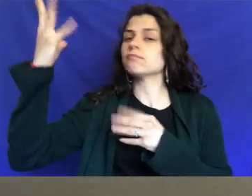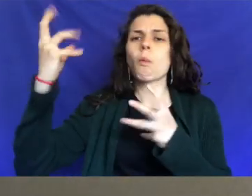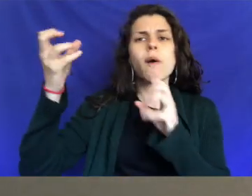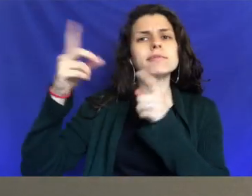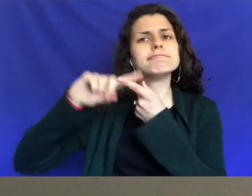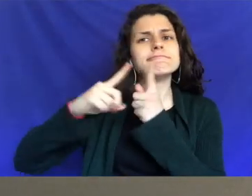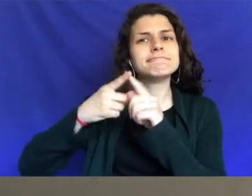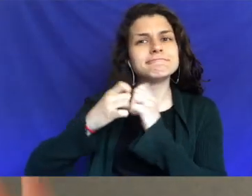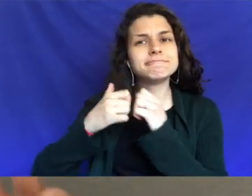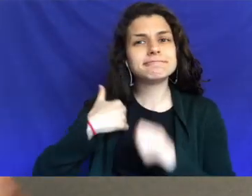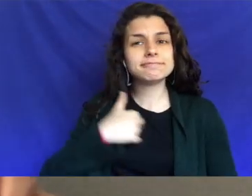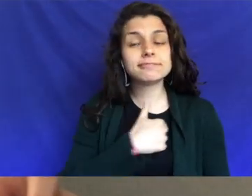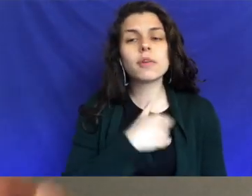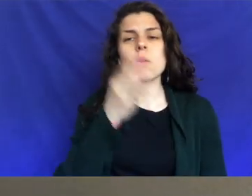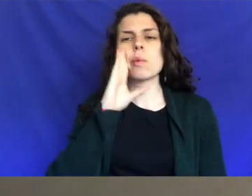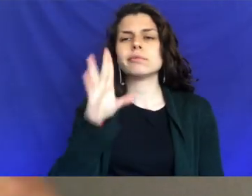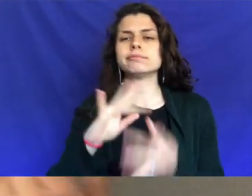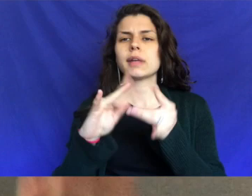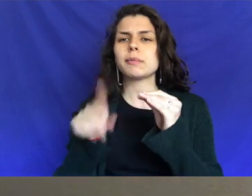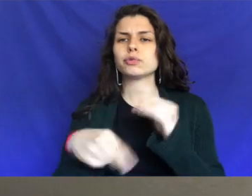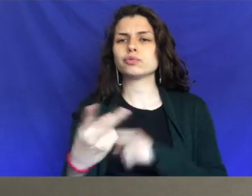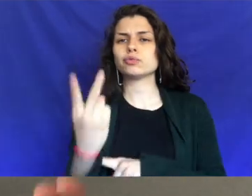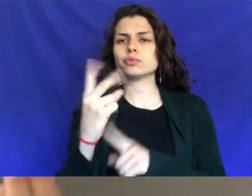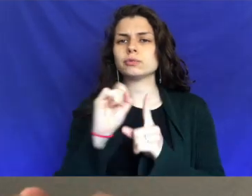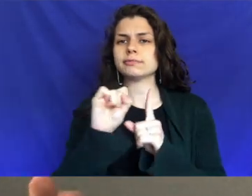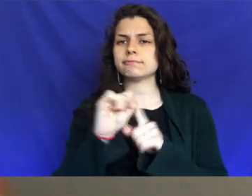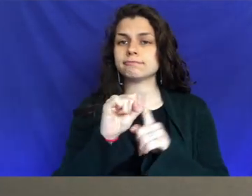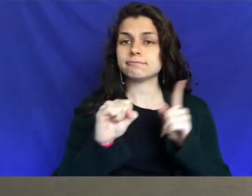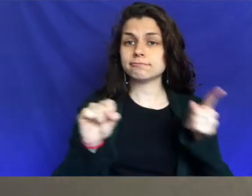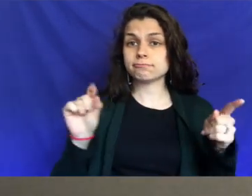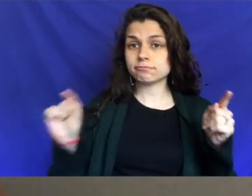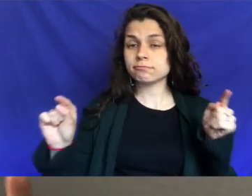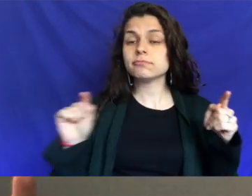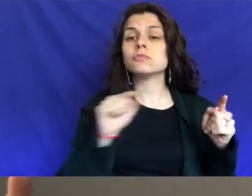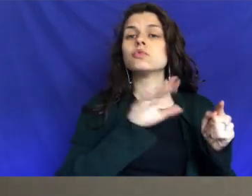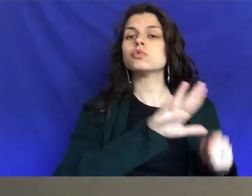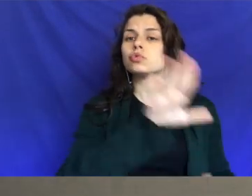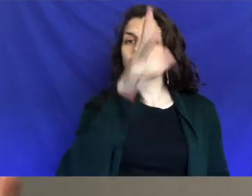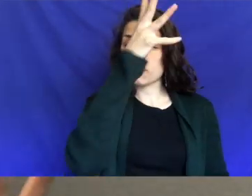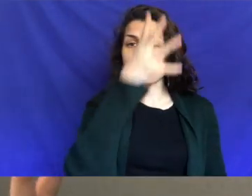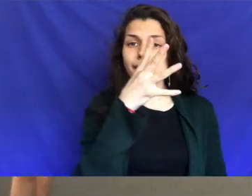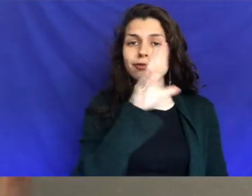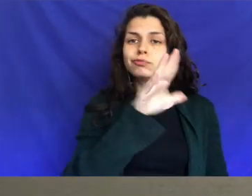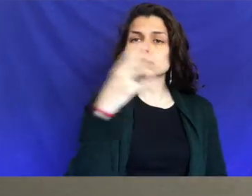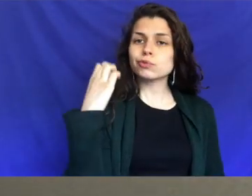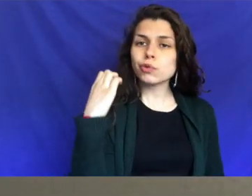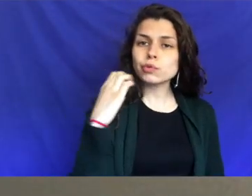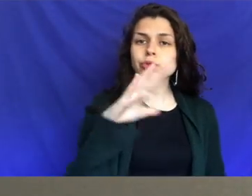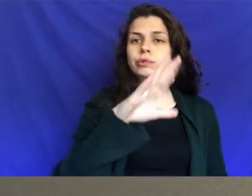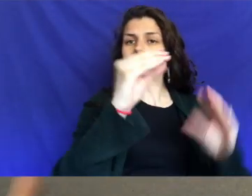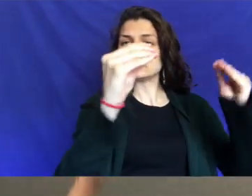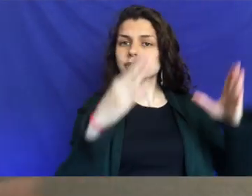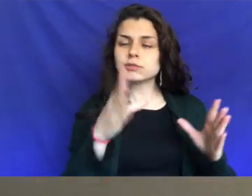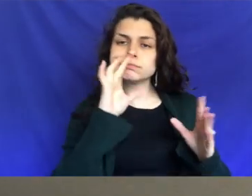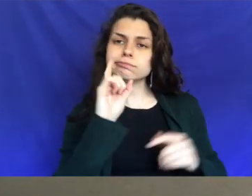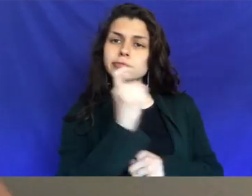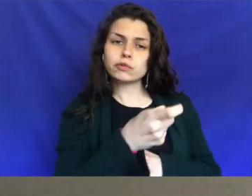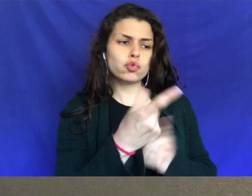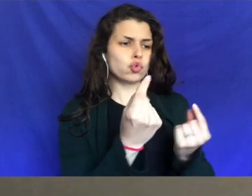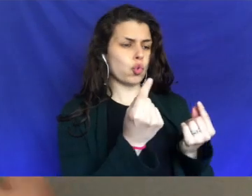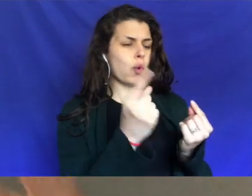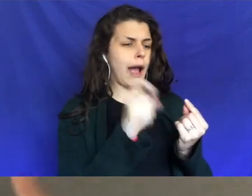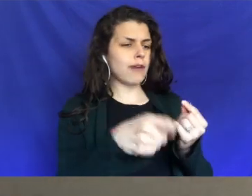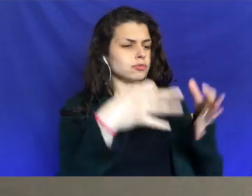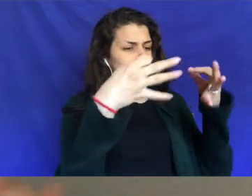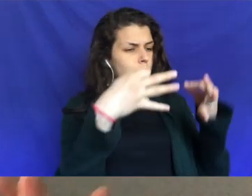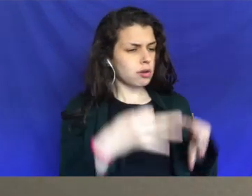us. So I'm going to give you two scenarios. Scenario A is kind of when your parents, your coaches, and your teachers give you a task, give you